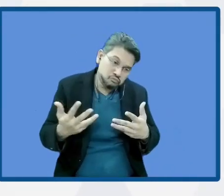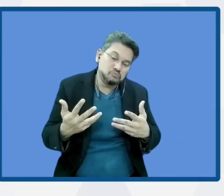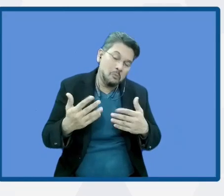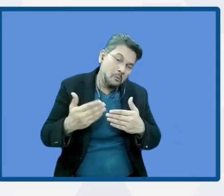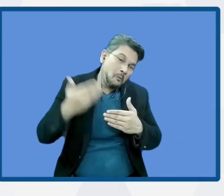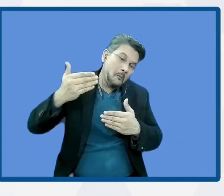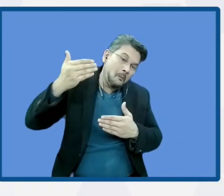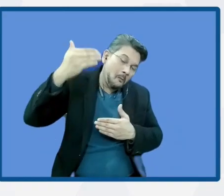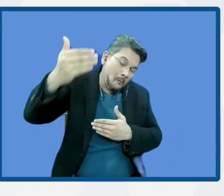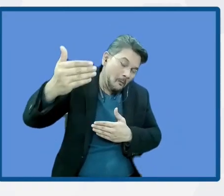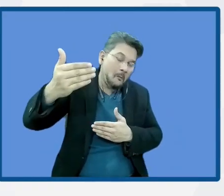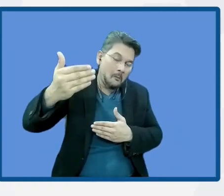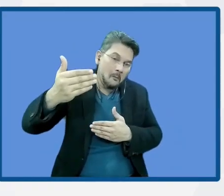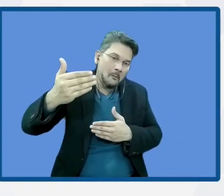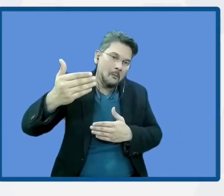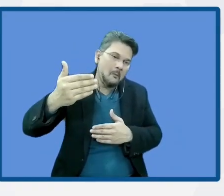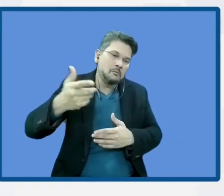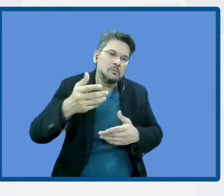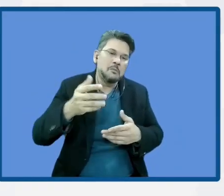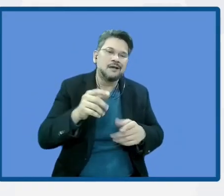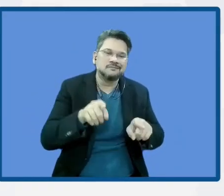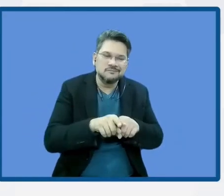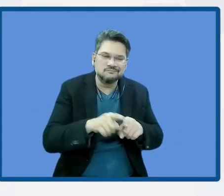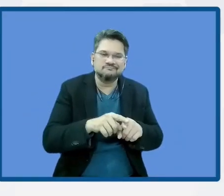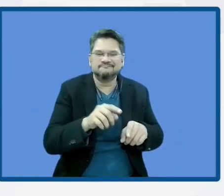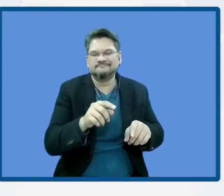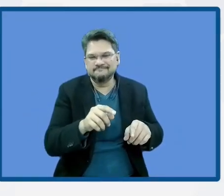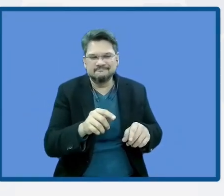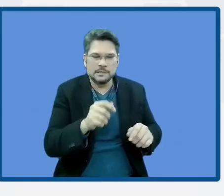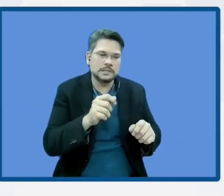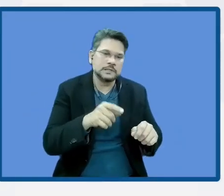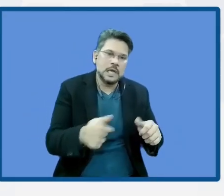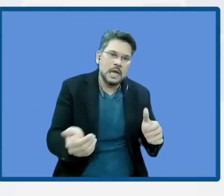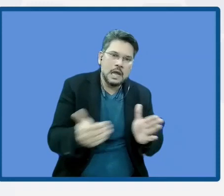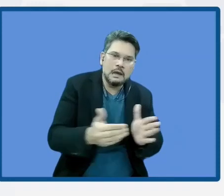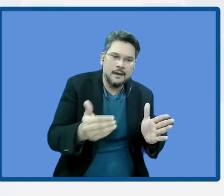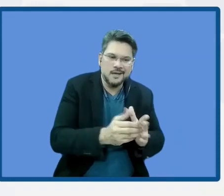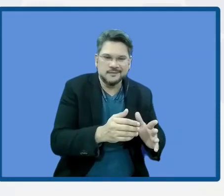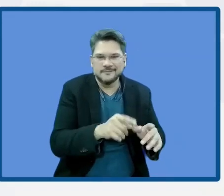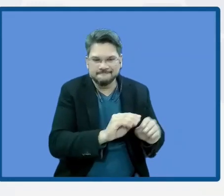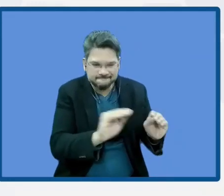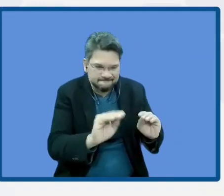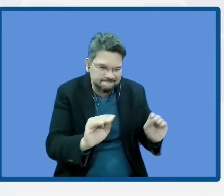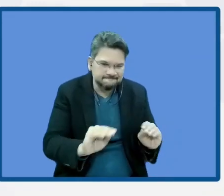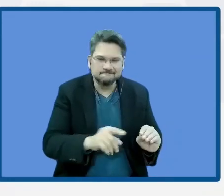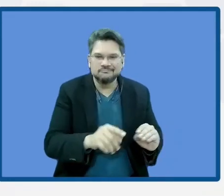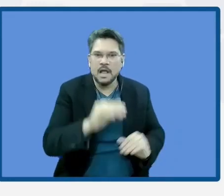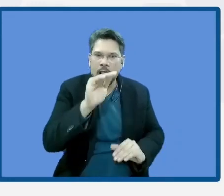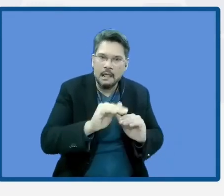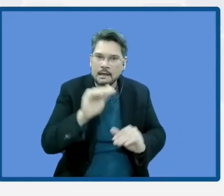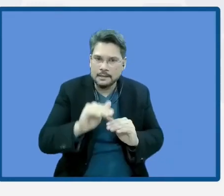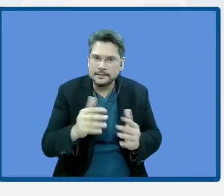maintenance. So we need to start talking about very precise